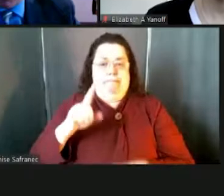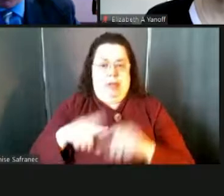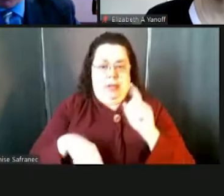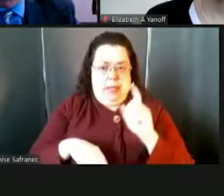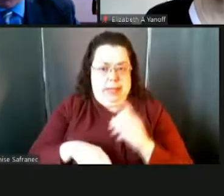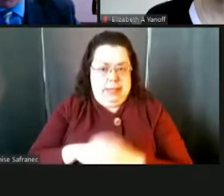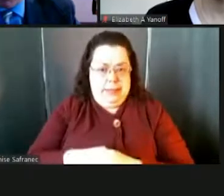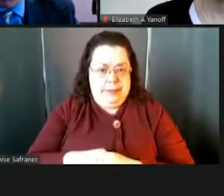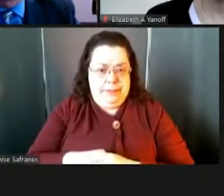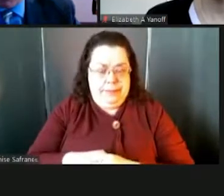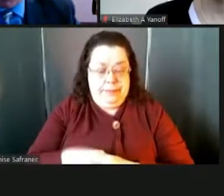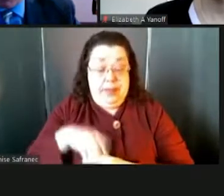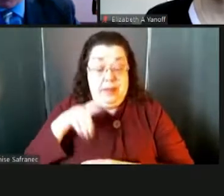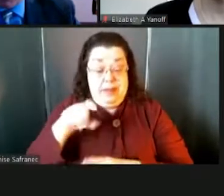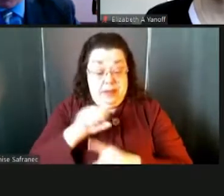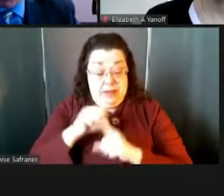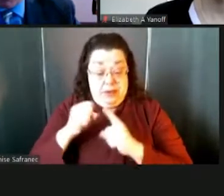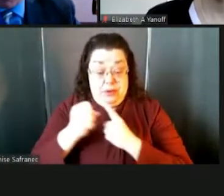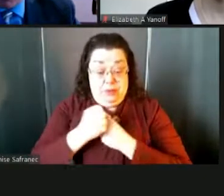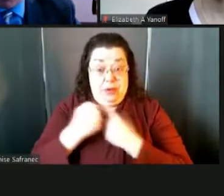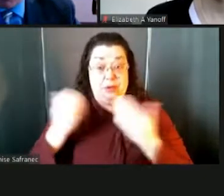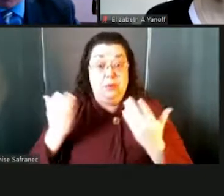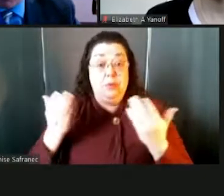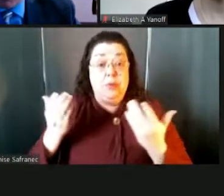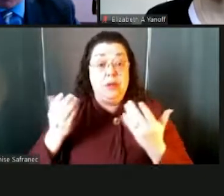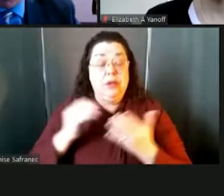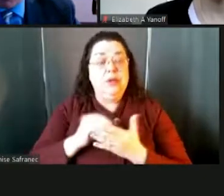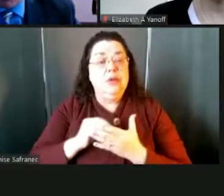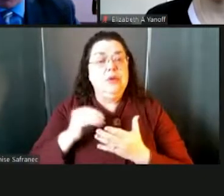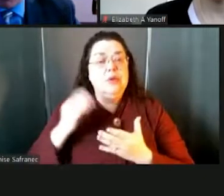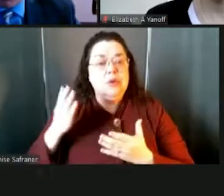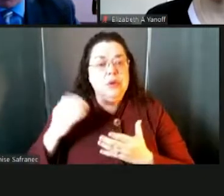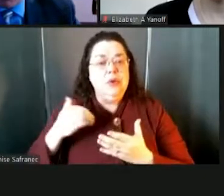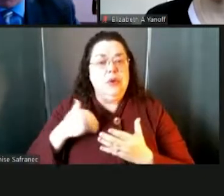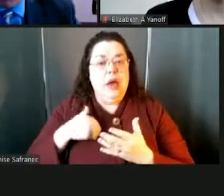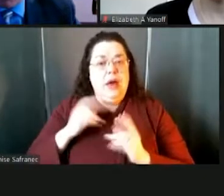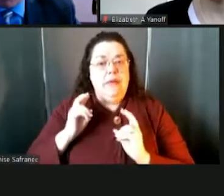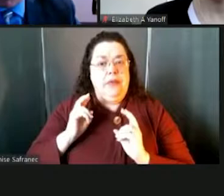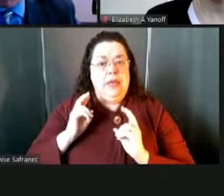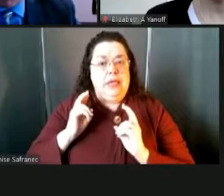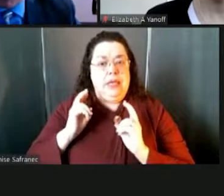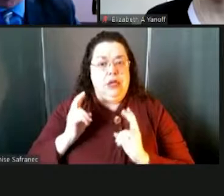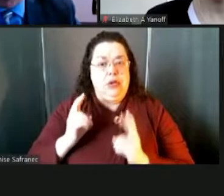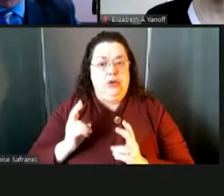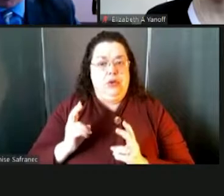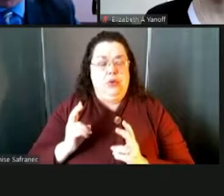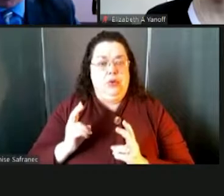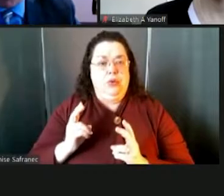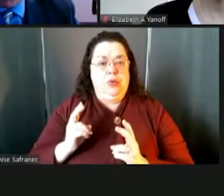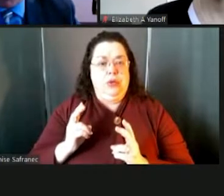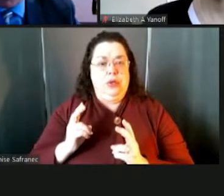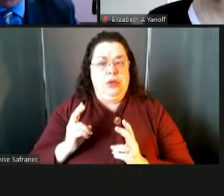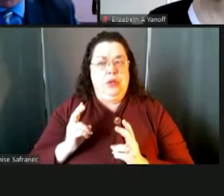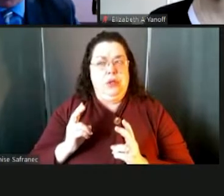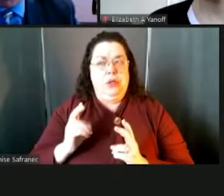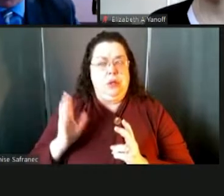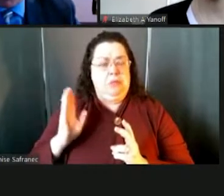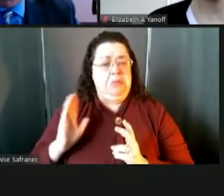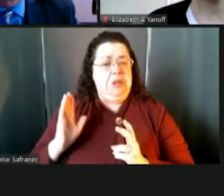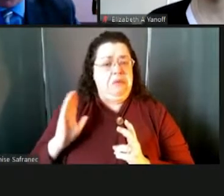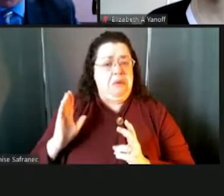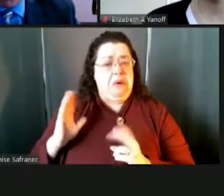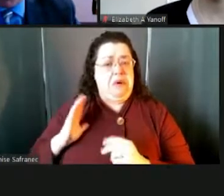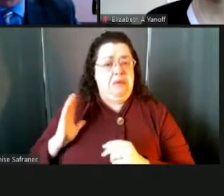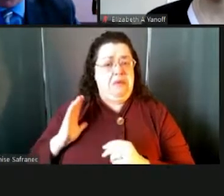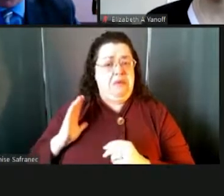situation that we're in is kids are having these issues that never had them before. And so the